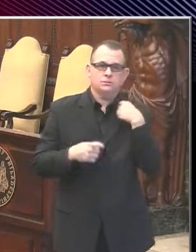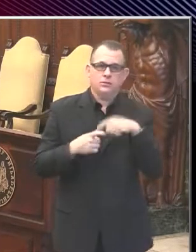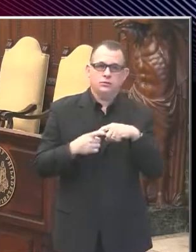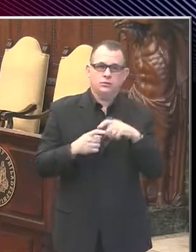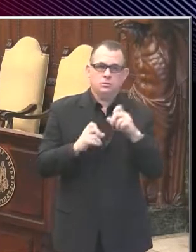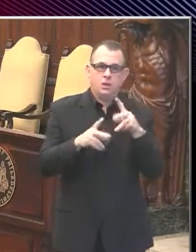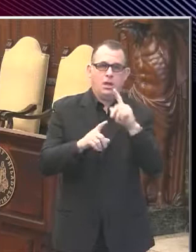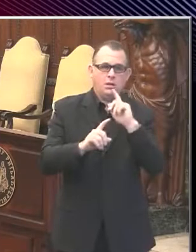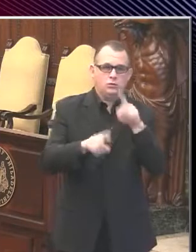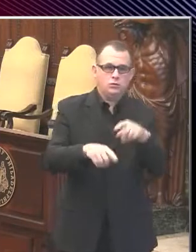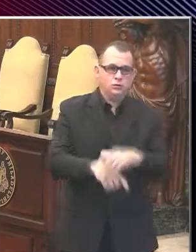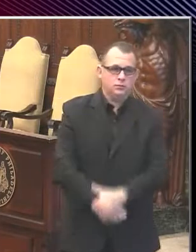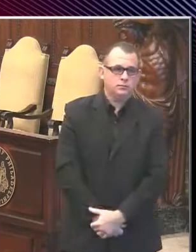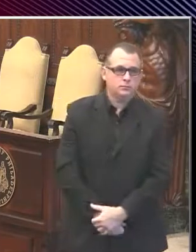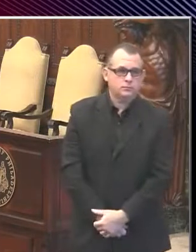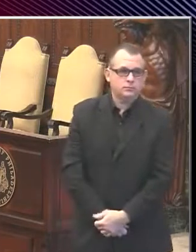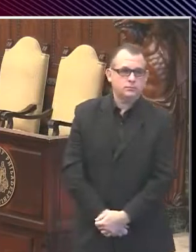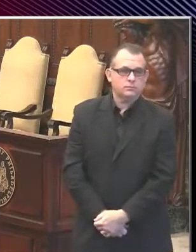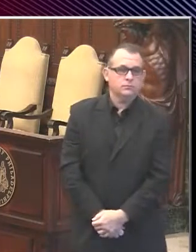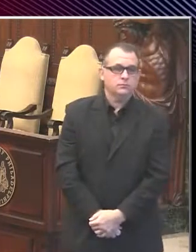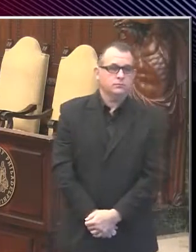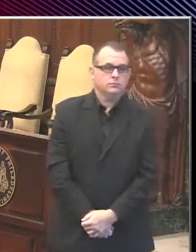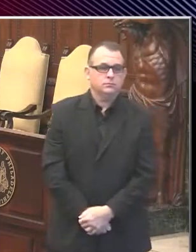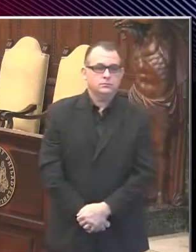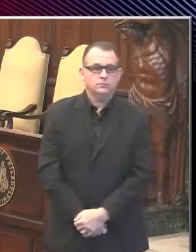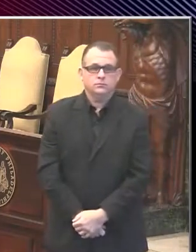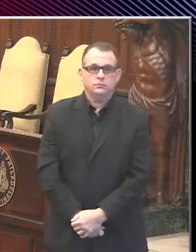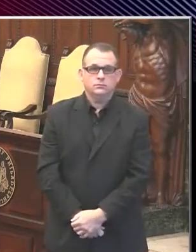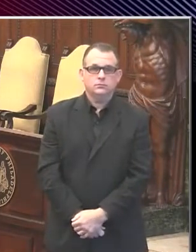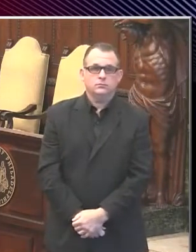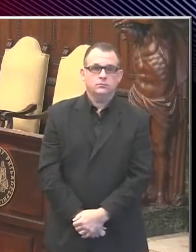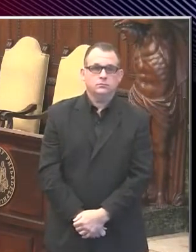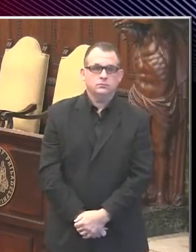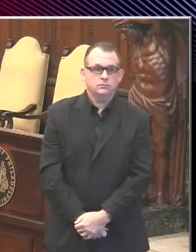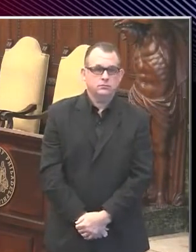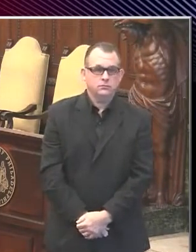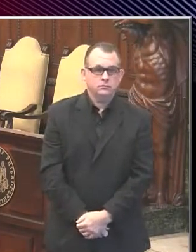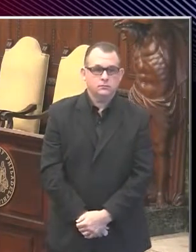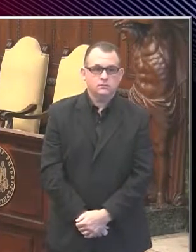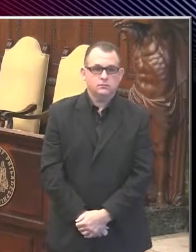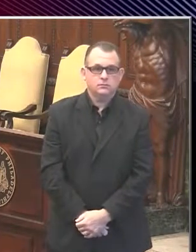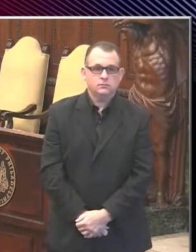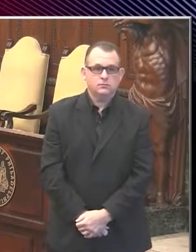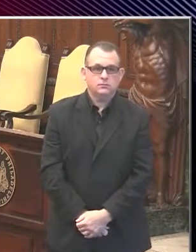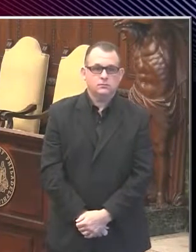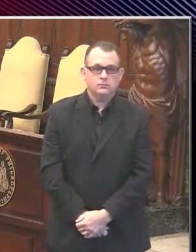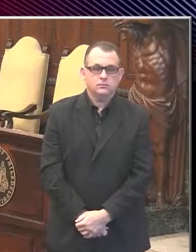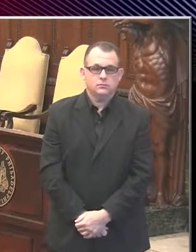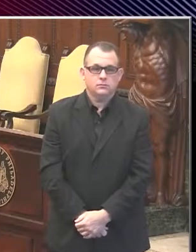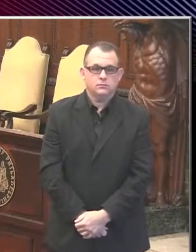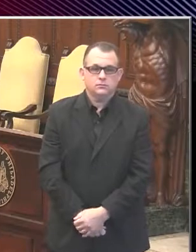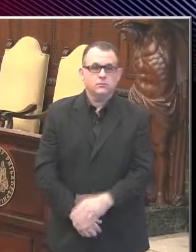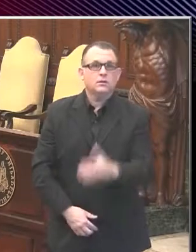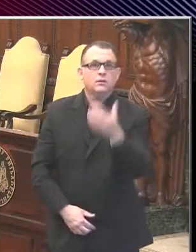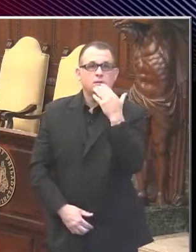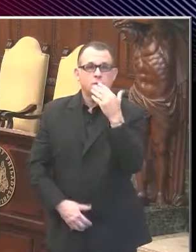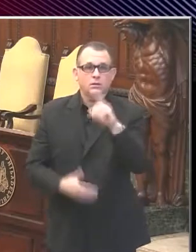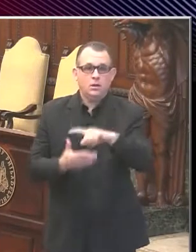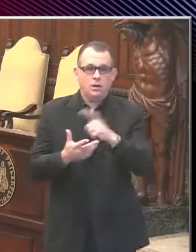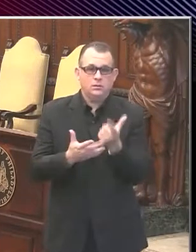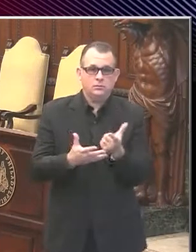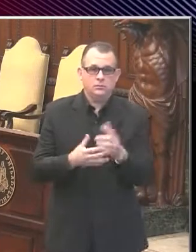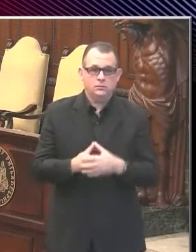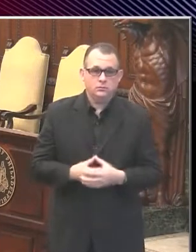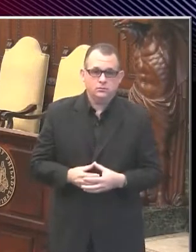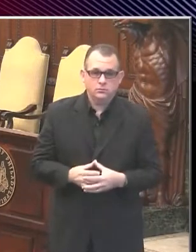que queremos que se reabra, pero que se reabra dentro de medidas de seguridad. Gracias. Thank you. Thank you, Shira. Now we're